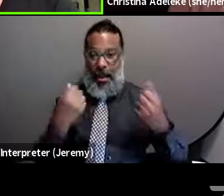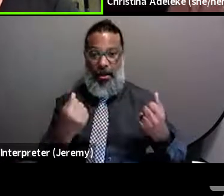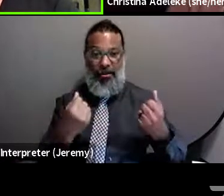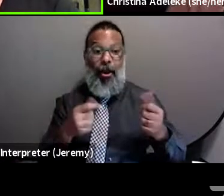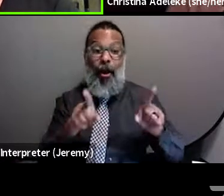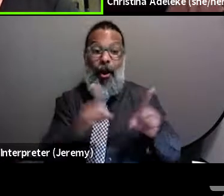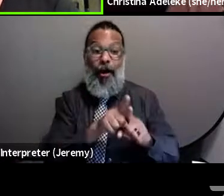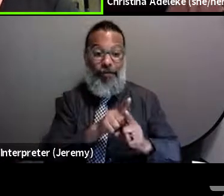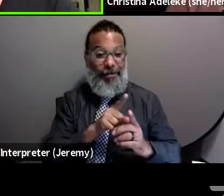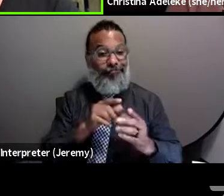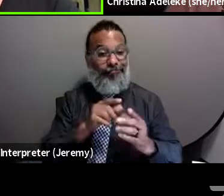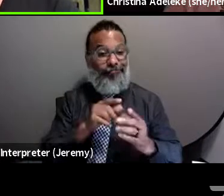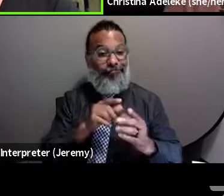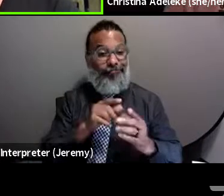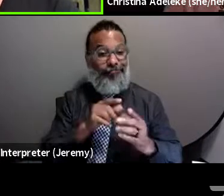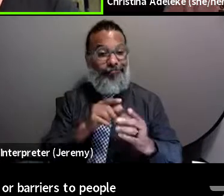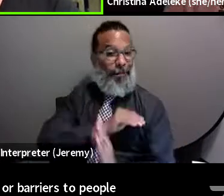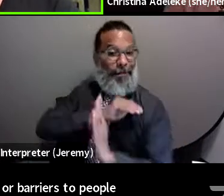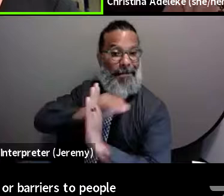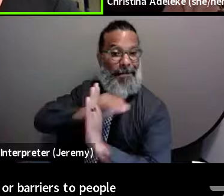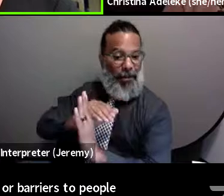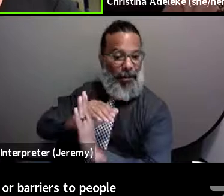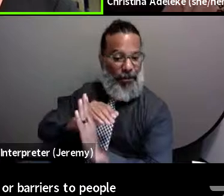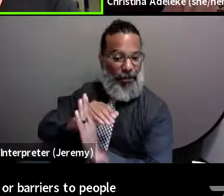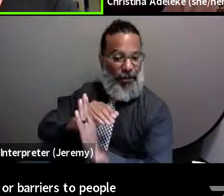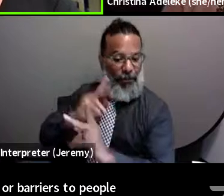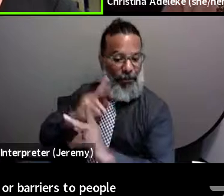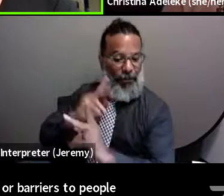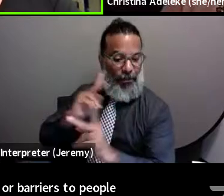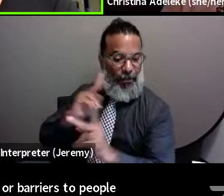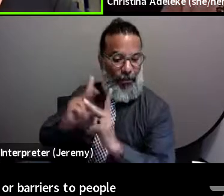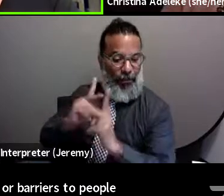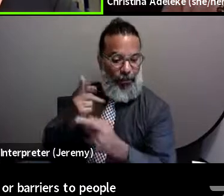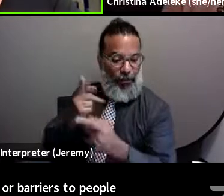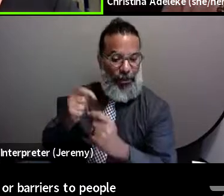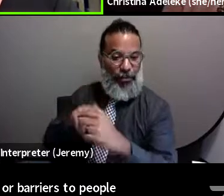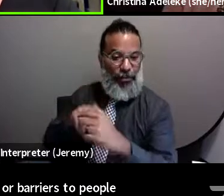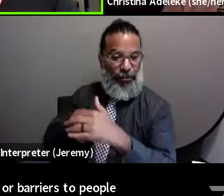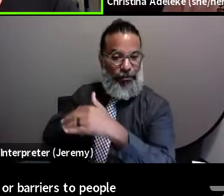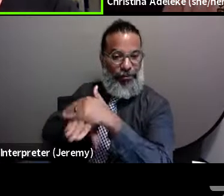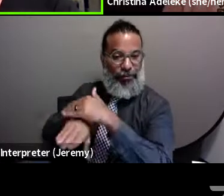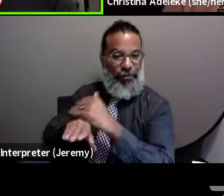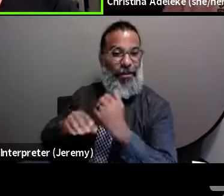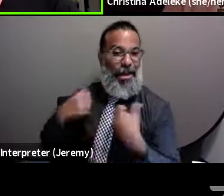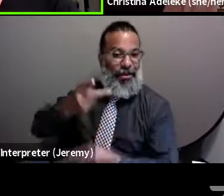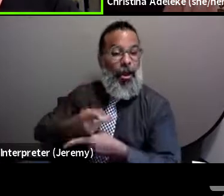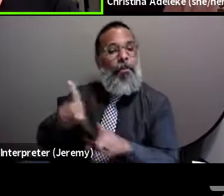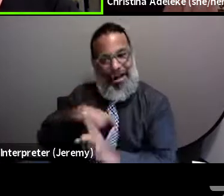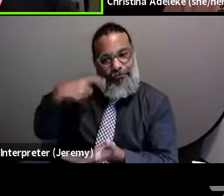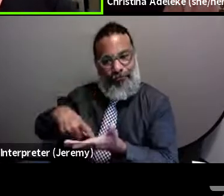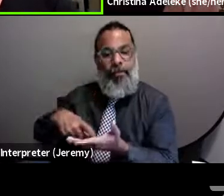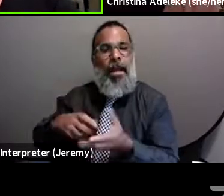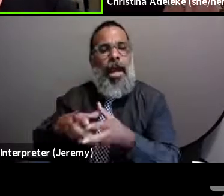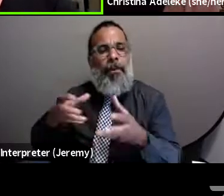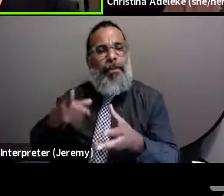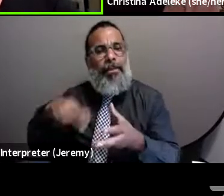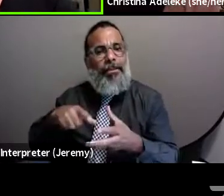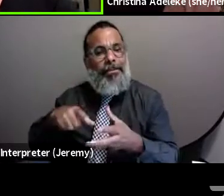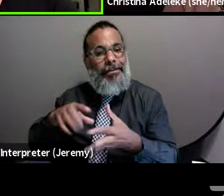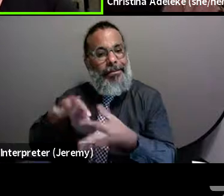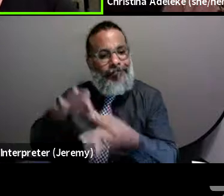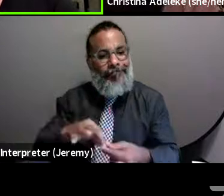accessing health care. And we also have to acknowledge how much of this is rooted in stigma